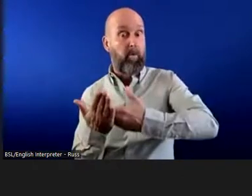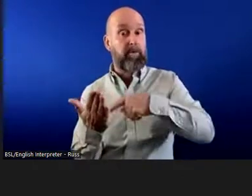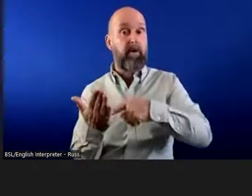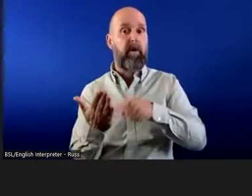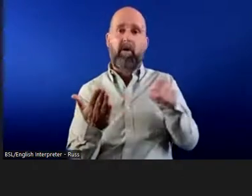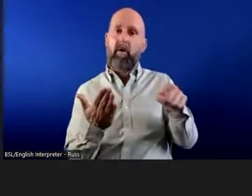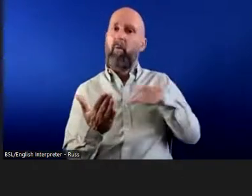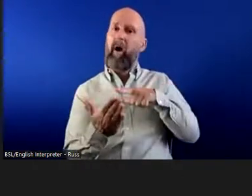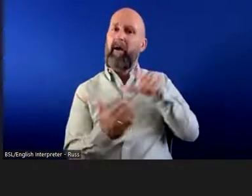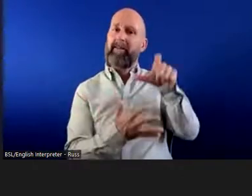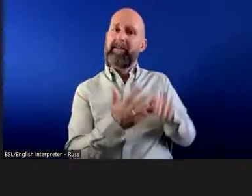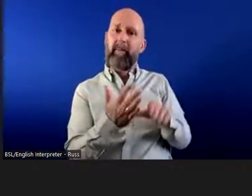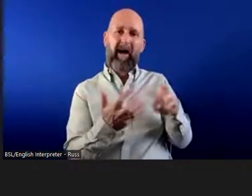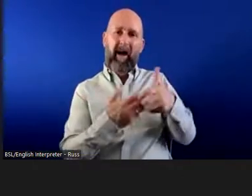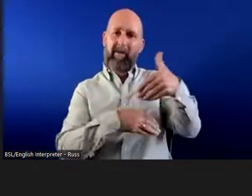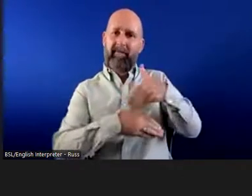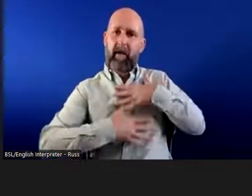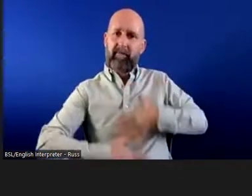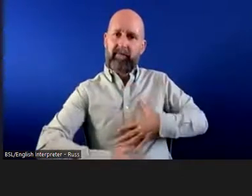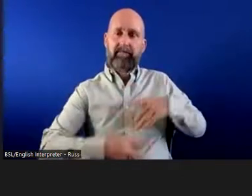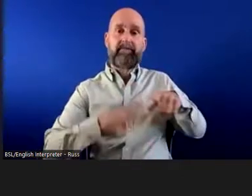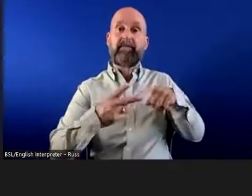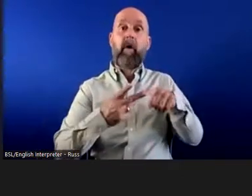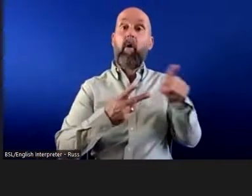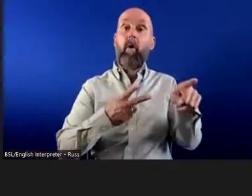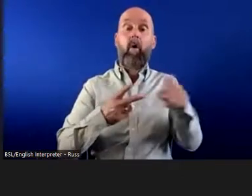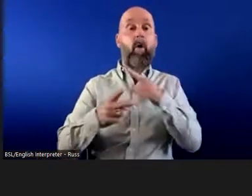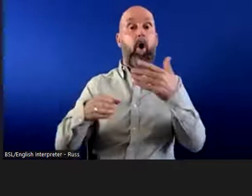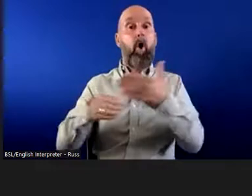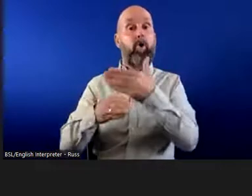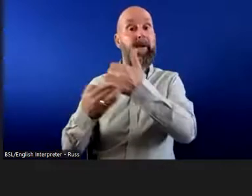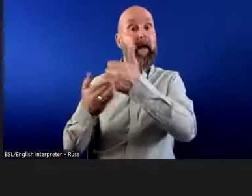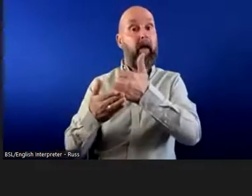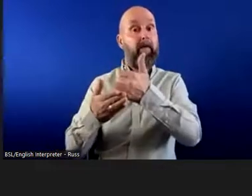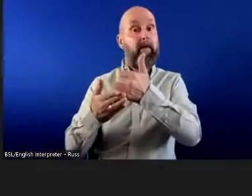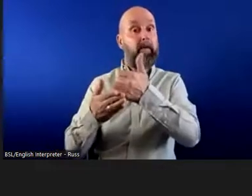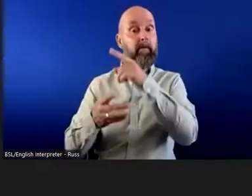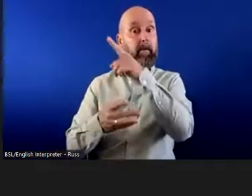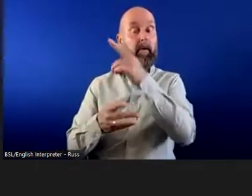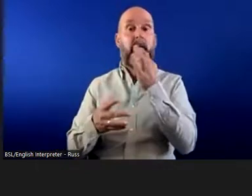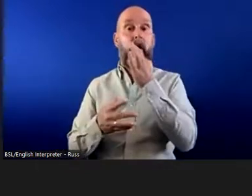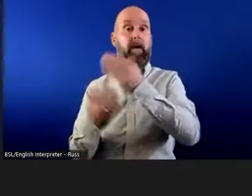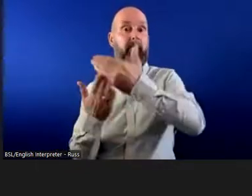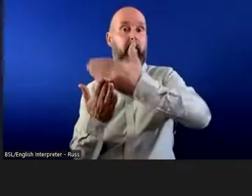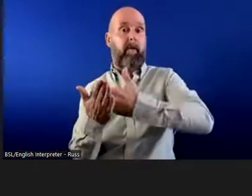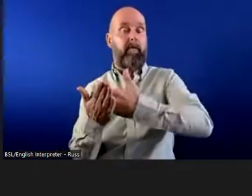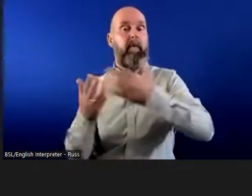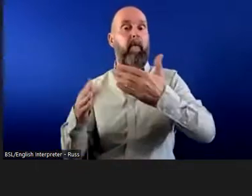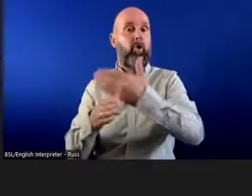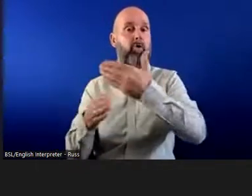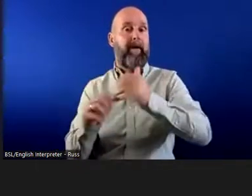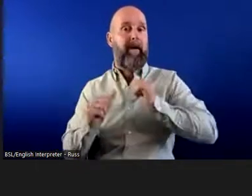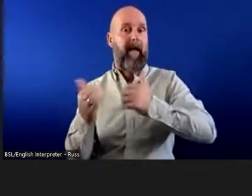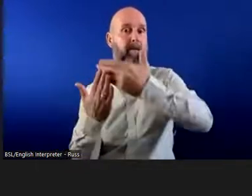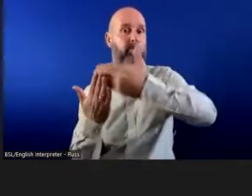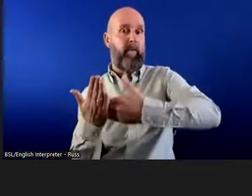disability, or perhaps, if you have access to occupational health advice, get an occupational health report. So there's some